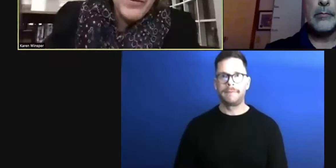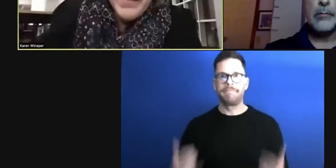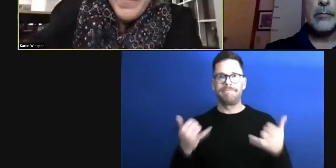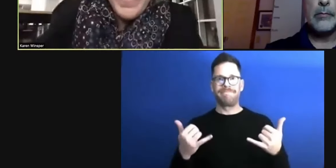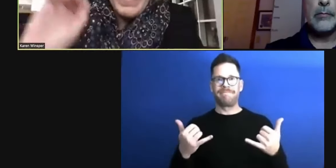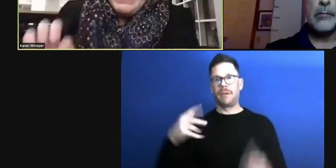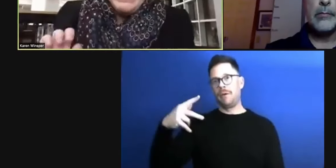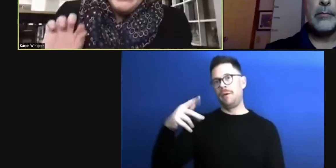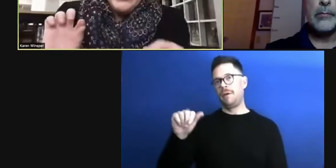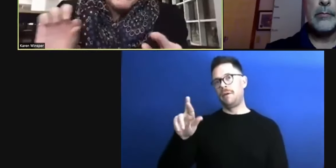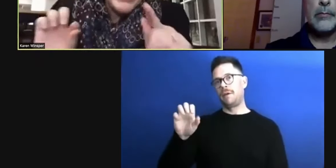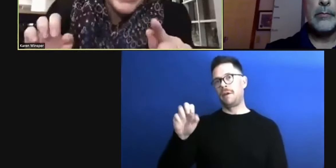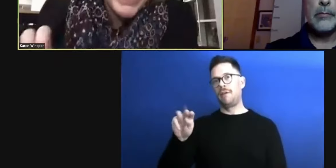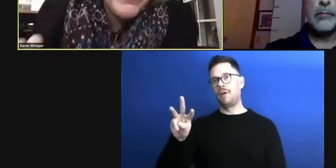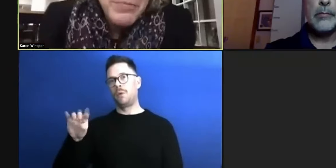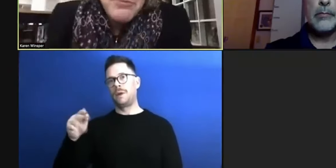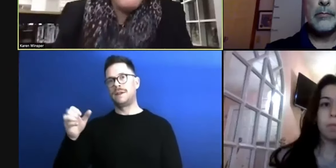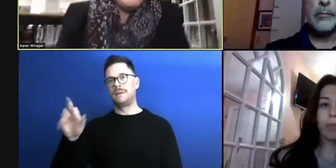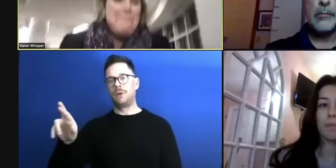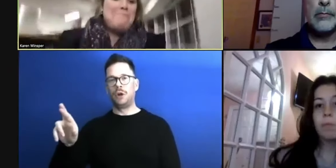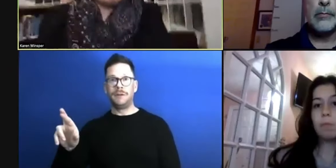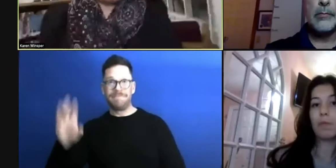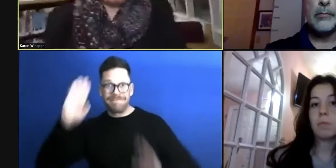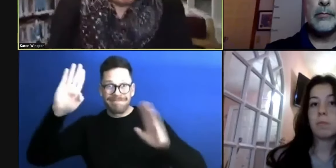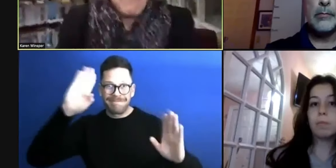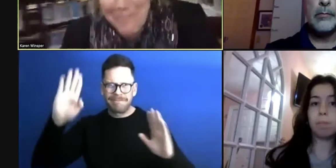Hi, everyone. This is going to be weird. might have to move.